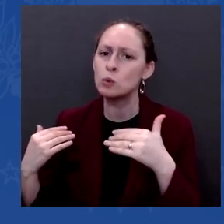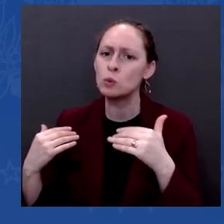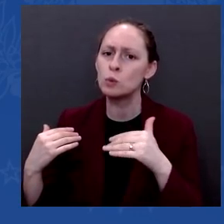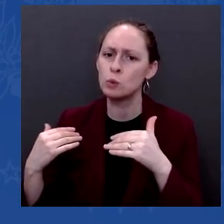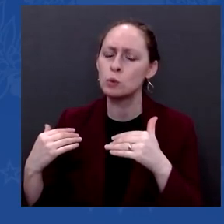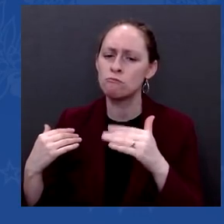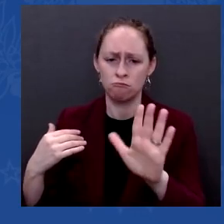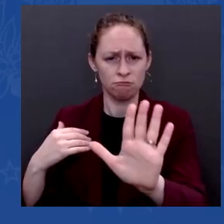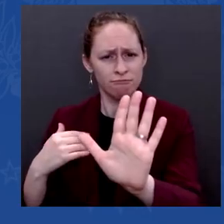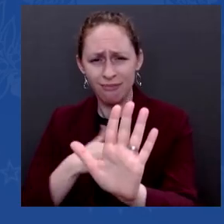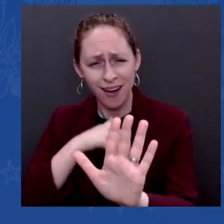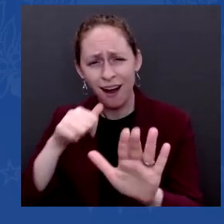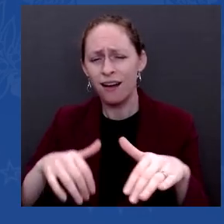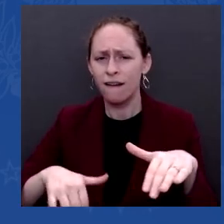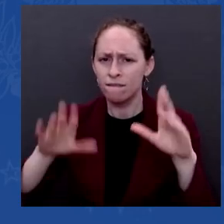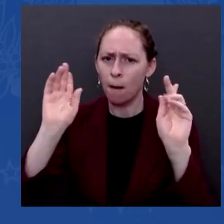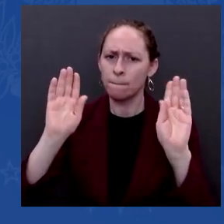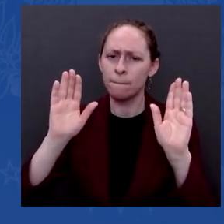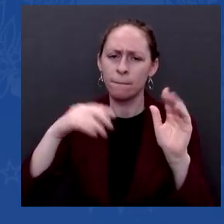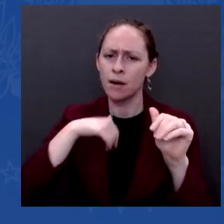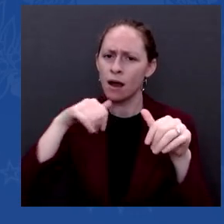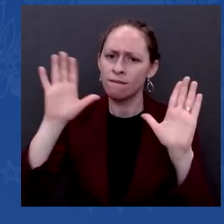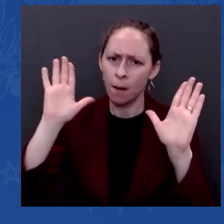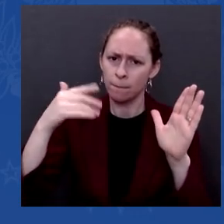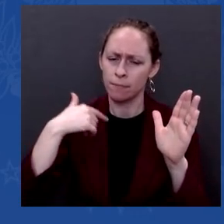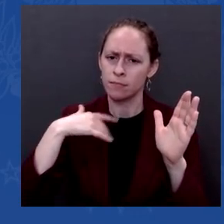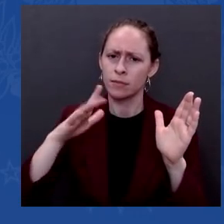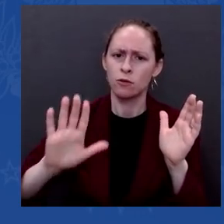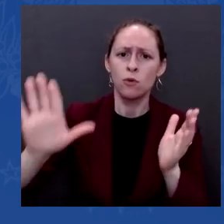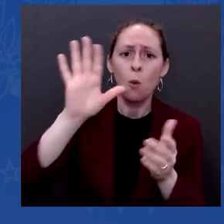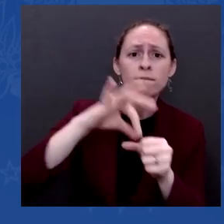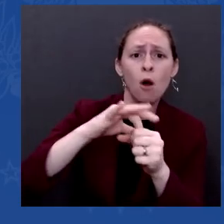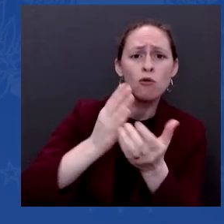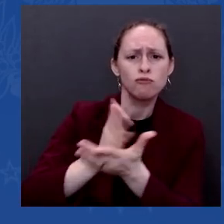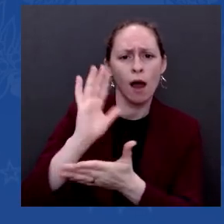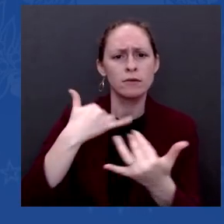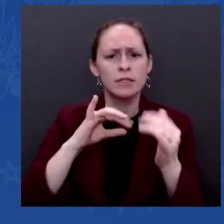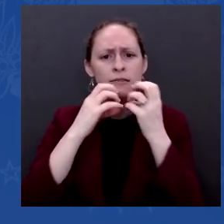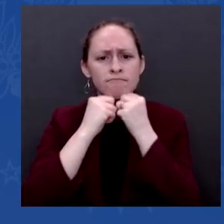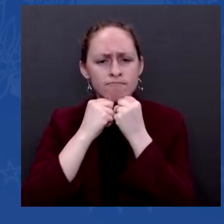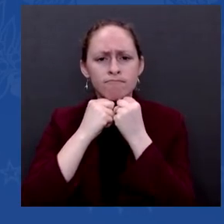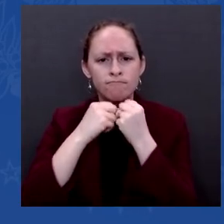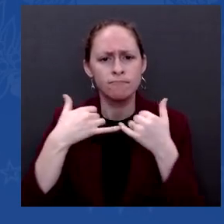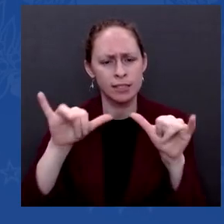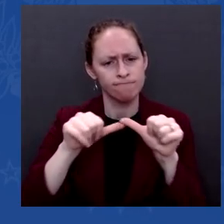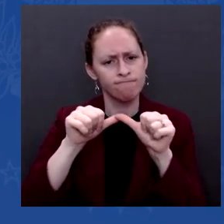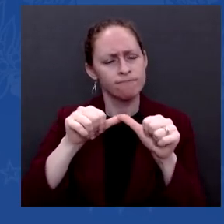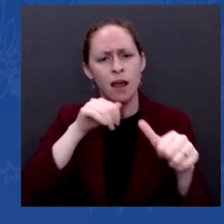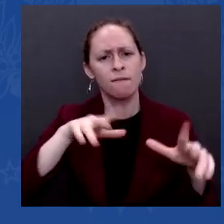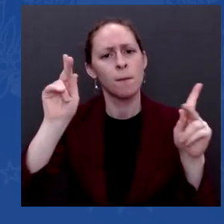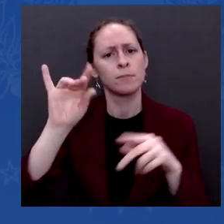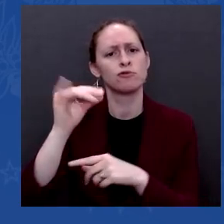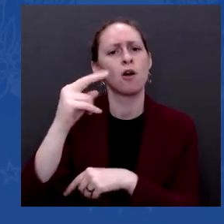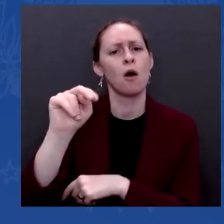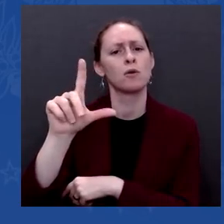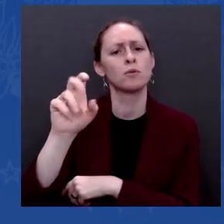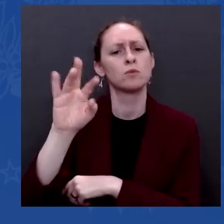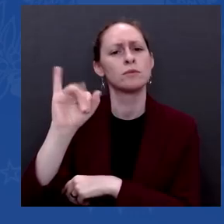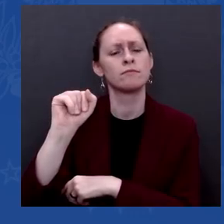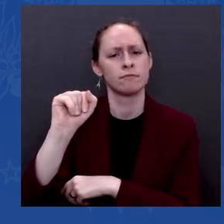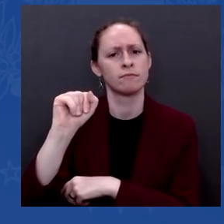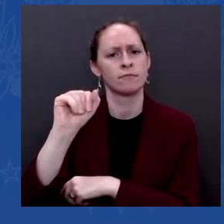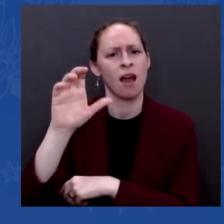— so, look, this is — I — I've been engaged a long time in public